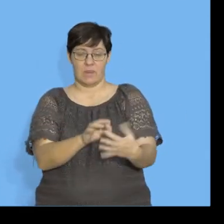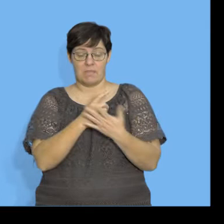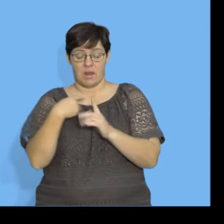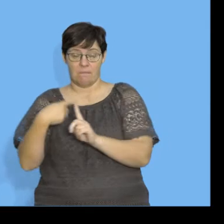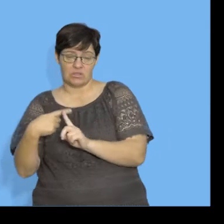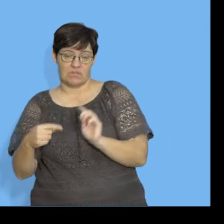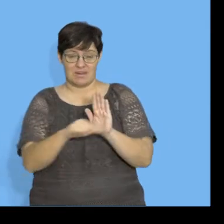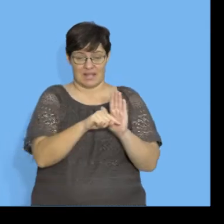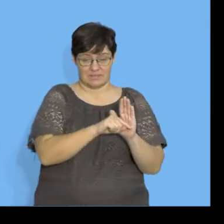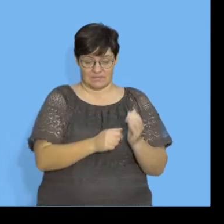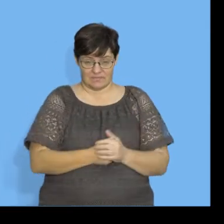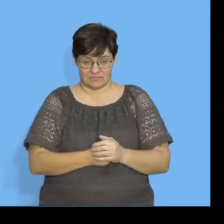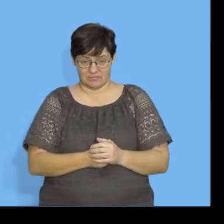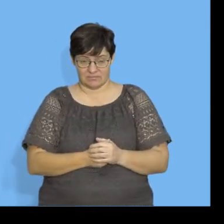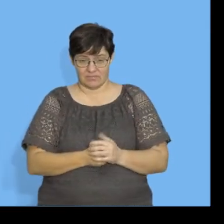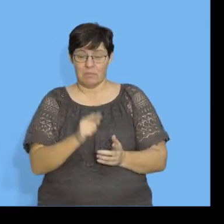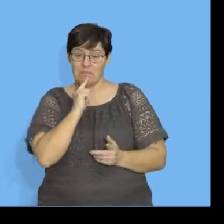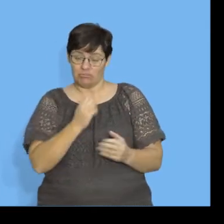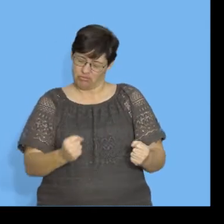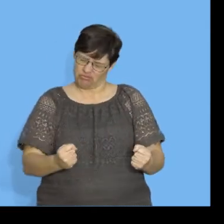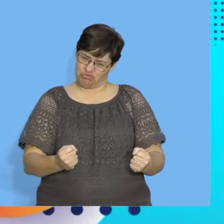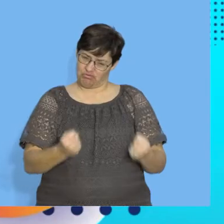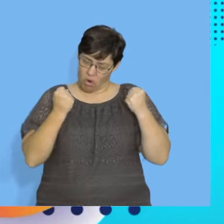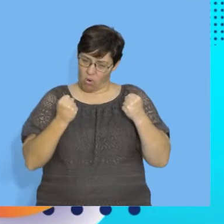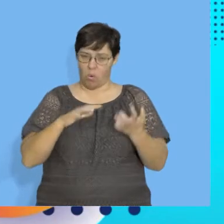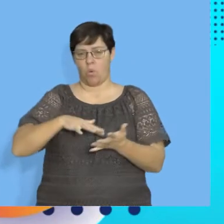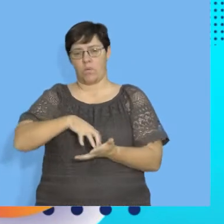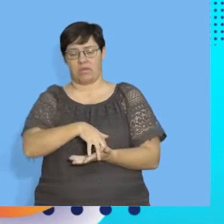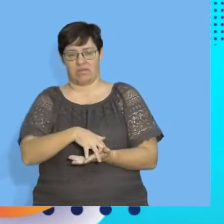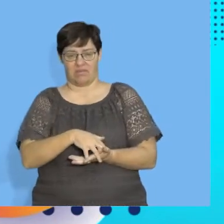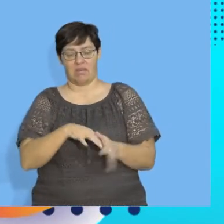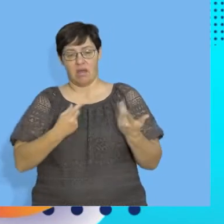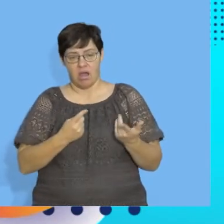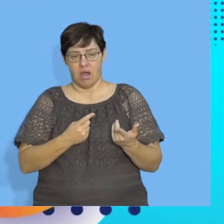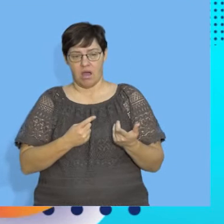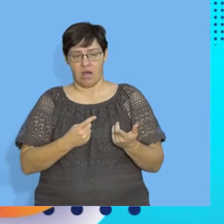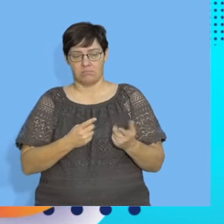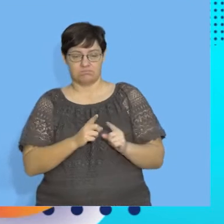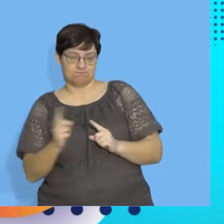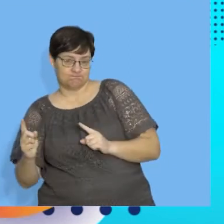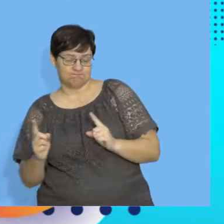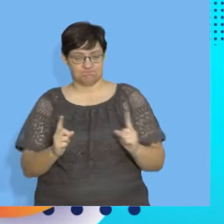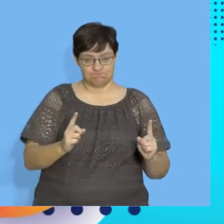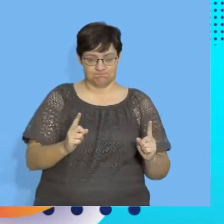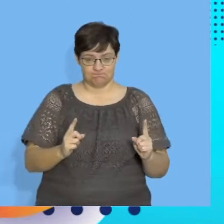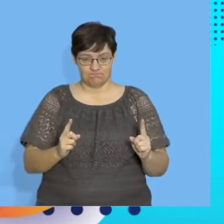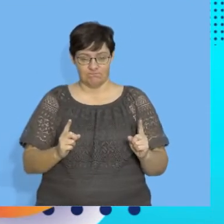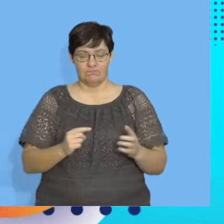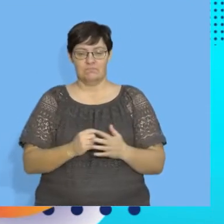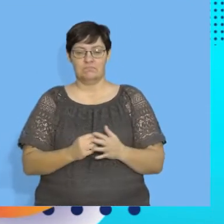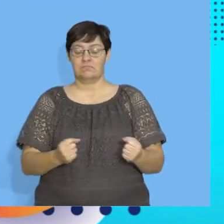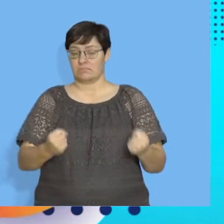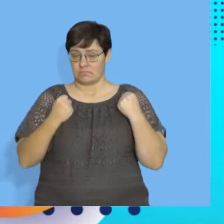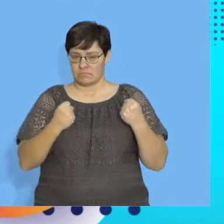between the variables. Very important. It tells us the strength and the direction. The strength means